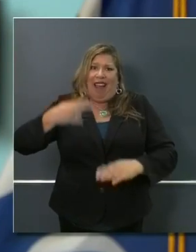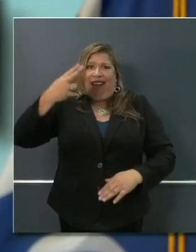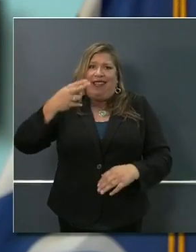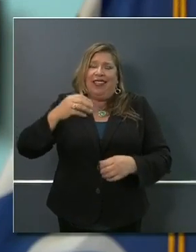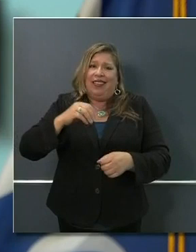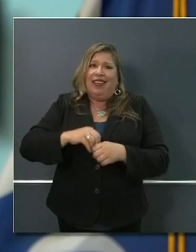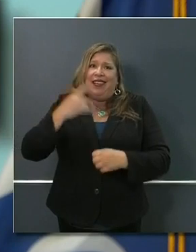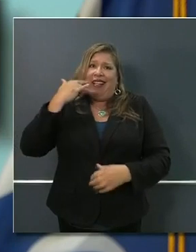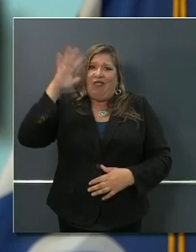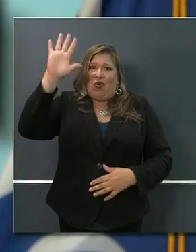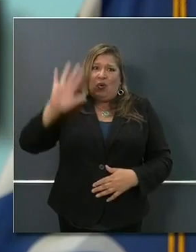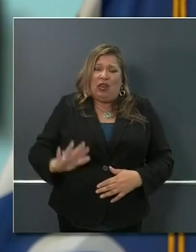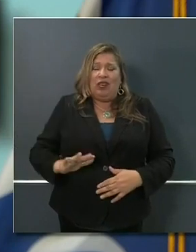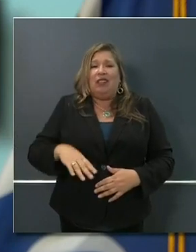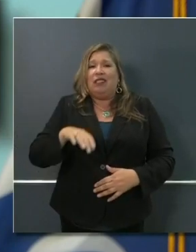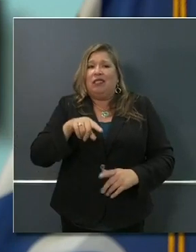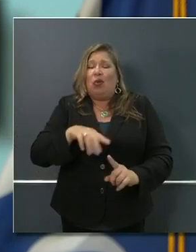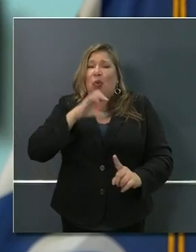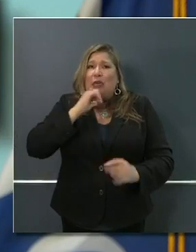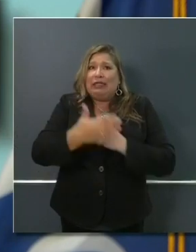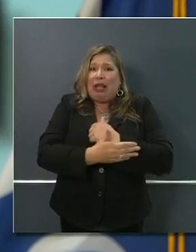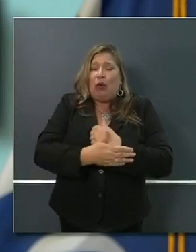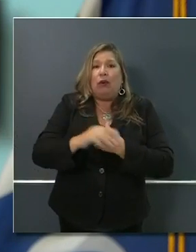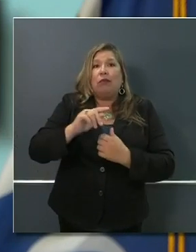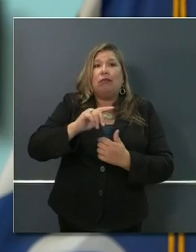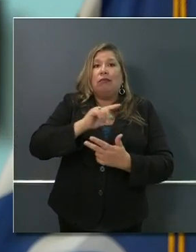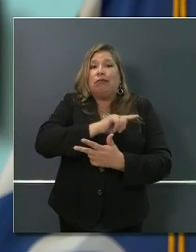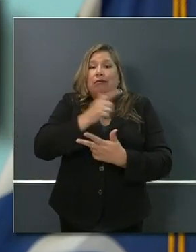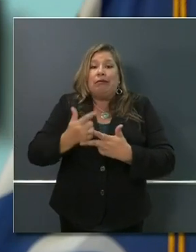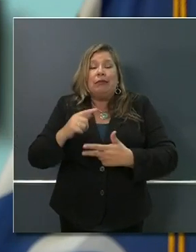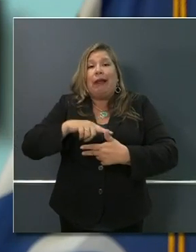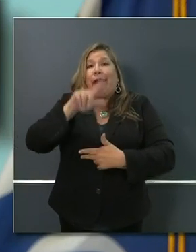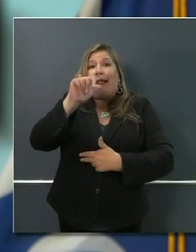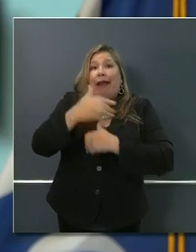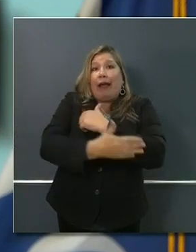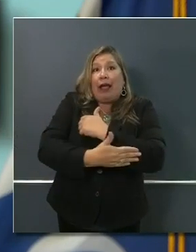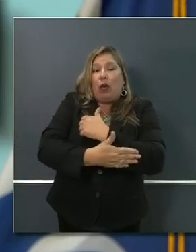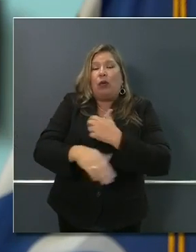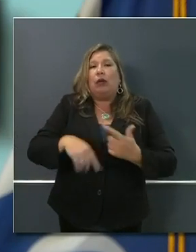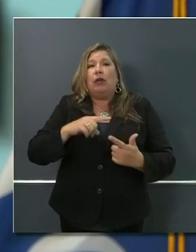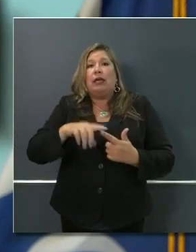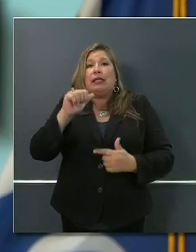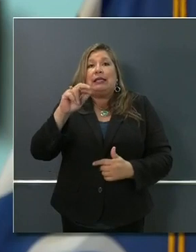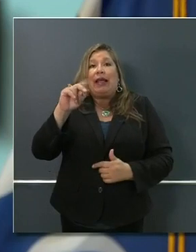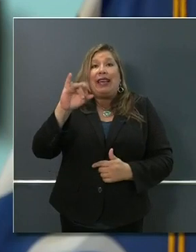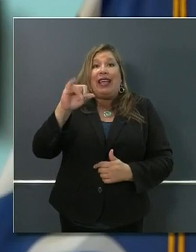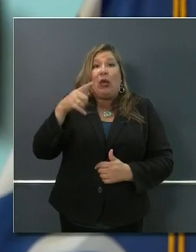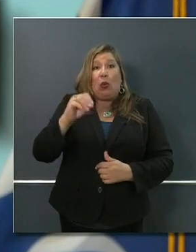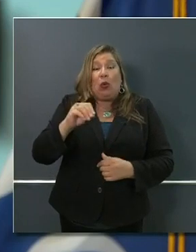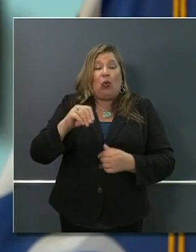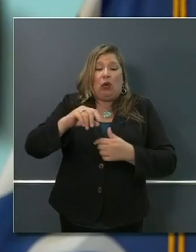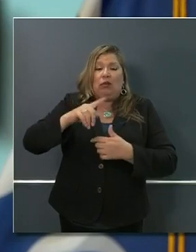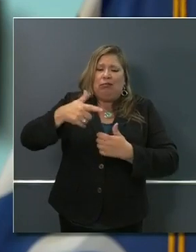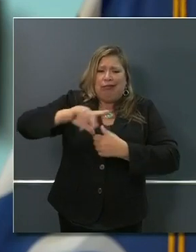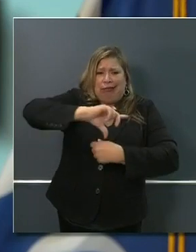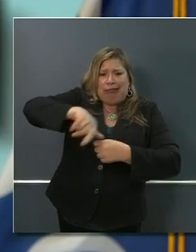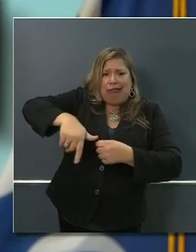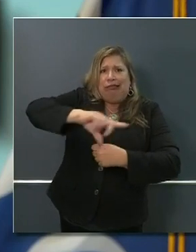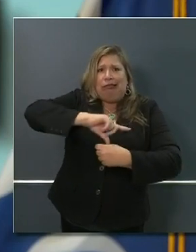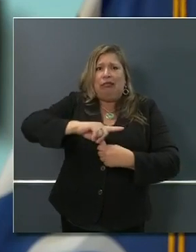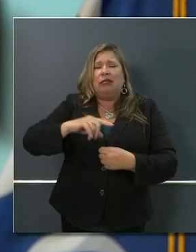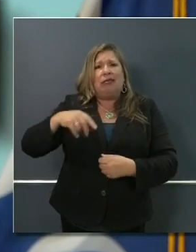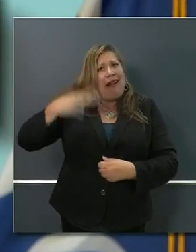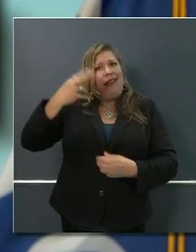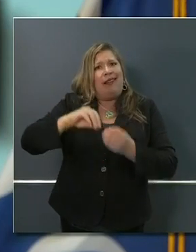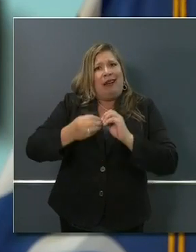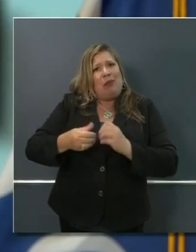L.A. County, San Diego, surrounding counties, number one and two. So we have a lot of work to do to keep people